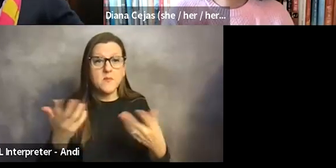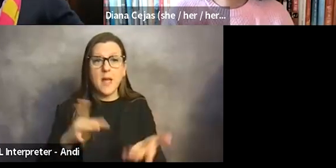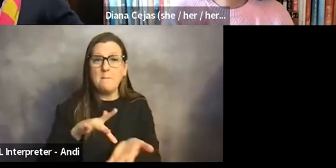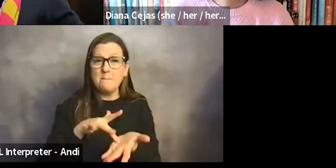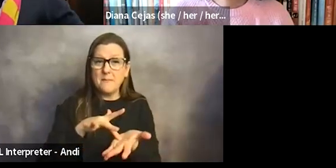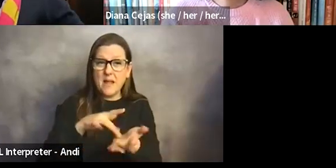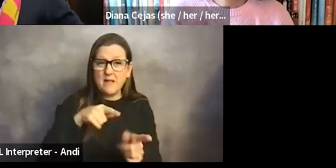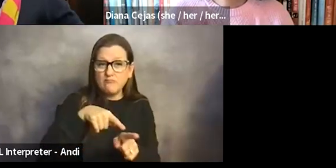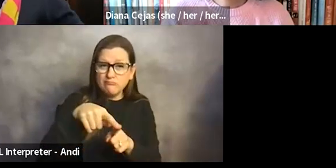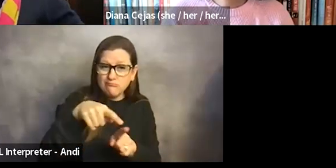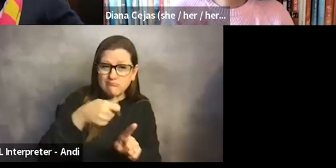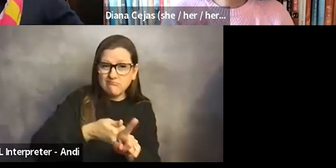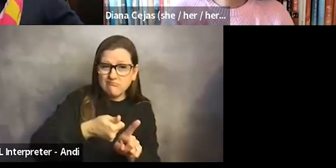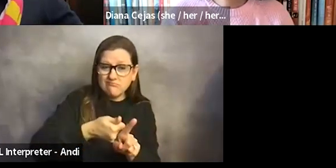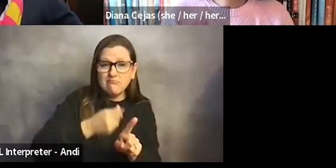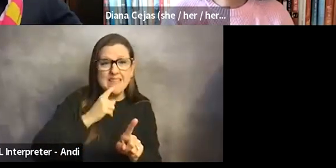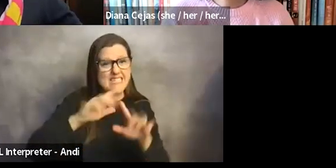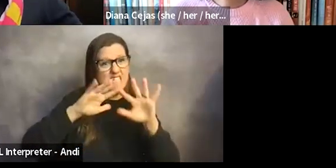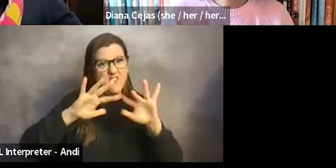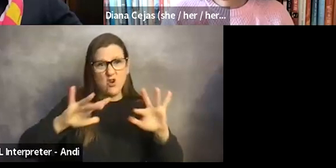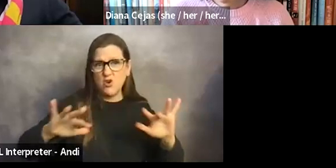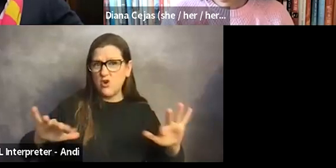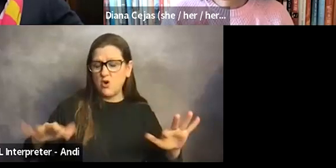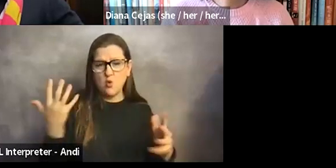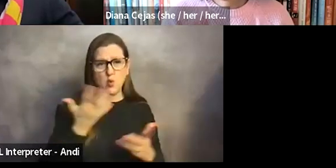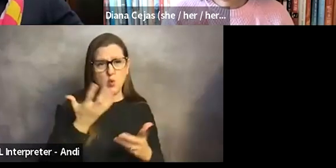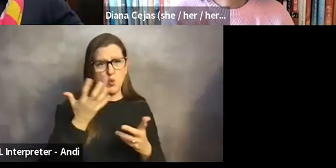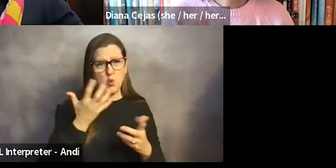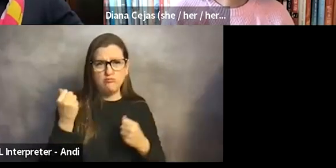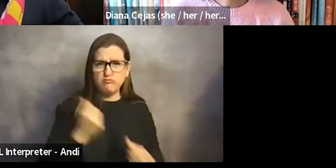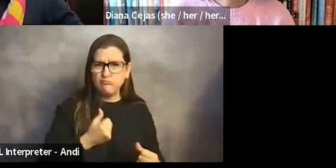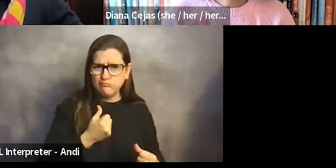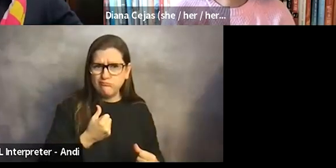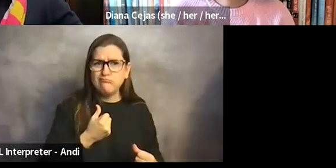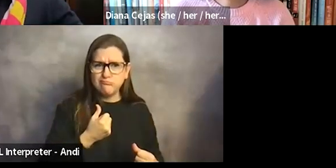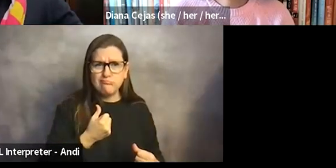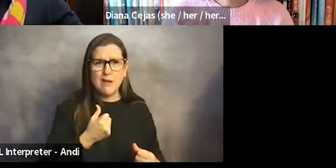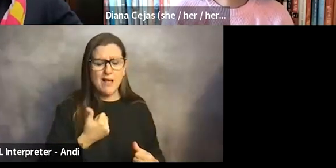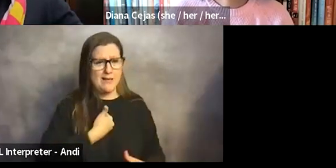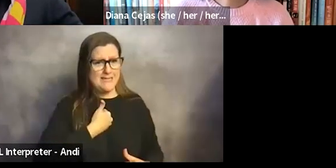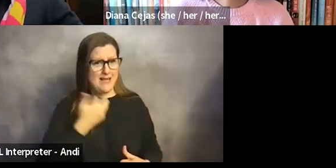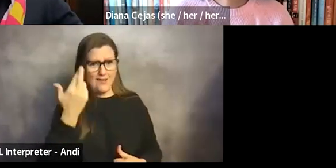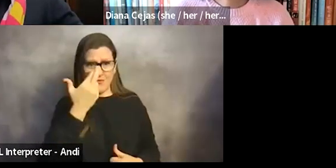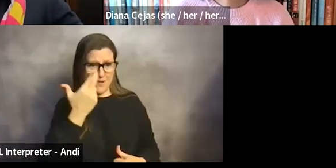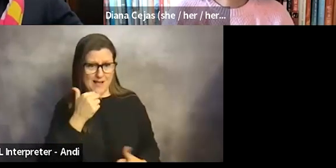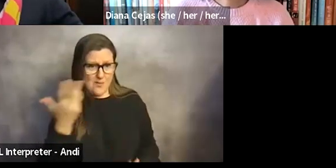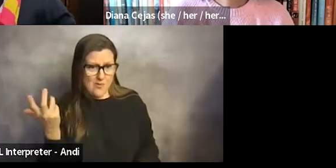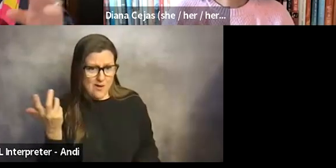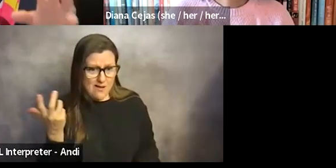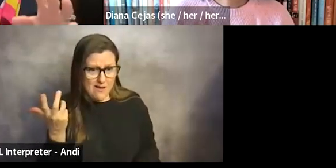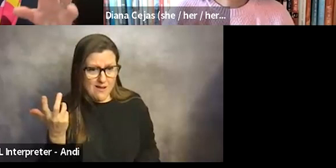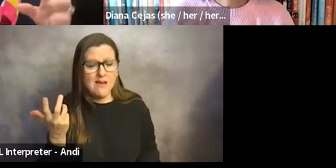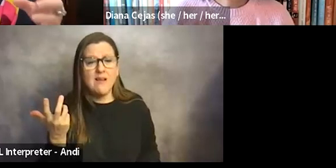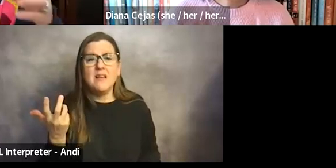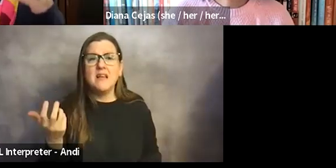a really diverse field. And so what I think I didn't realize is how many